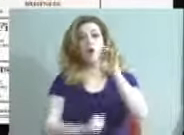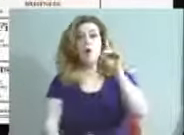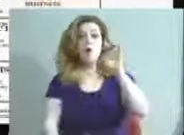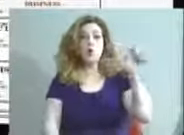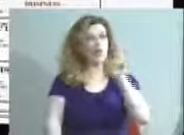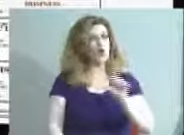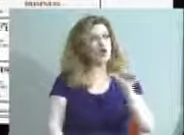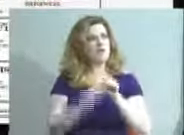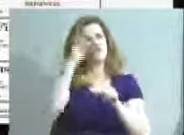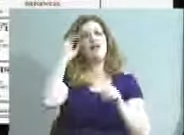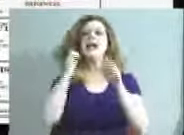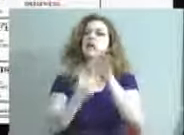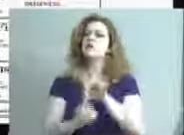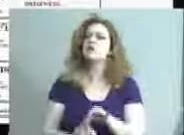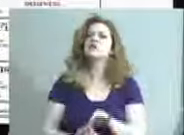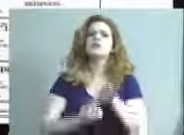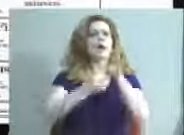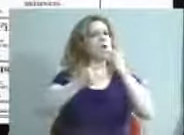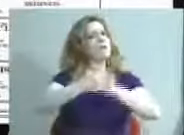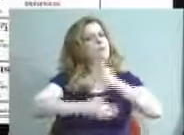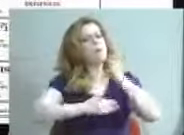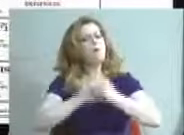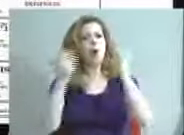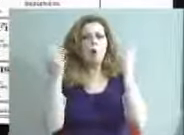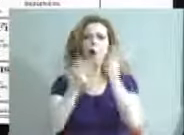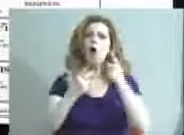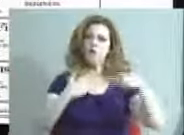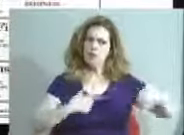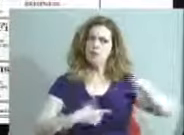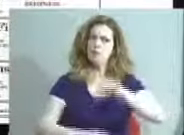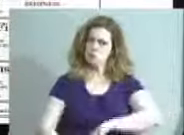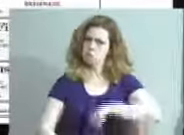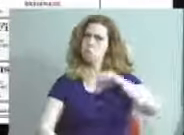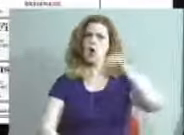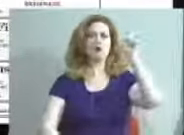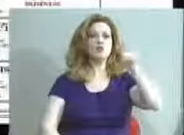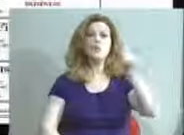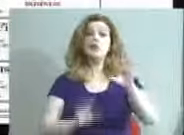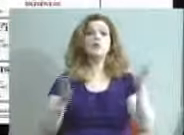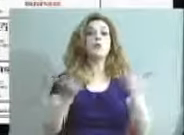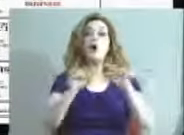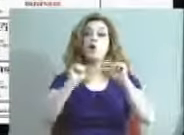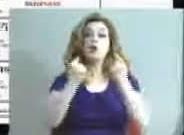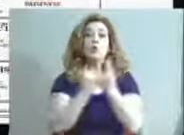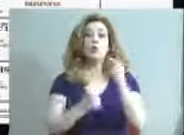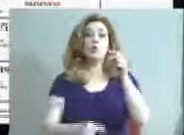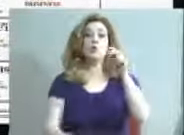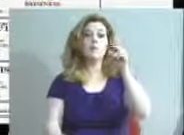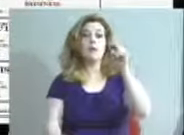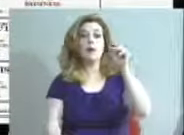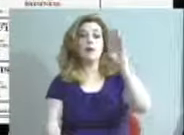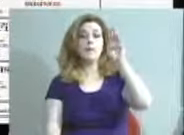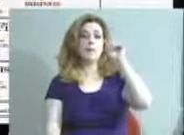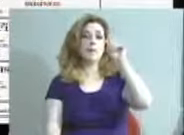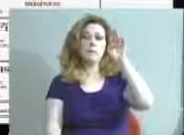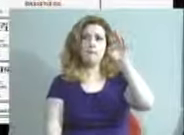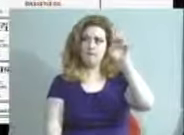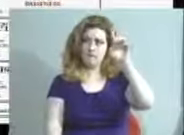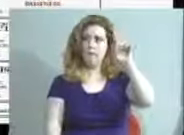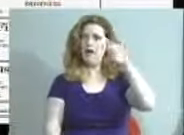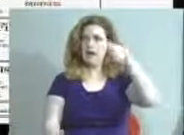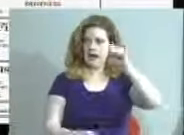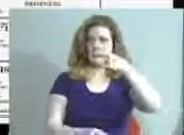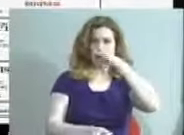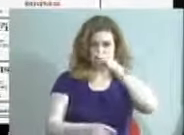And then we had an exceptional program that you all should be very proud of. And it was a group of Ballard High School kids that live at Beecher